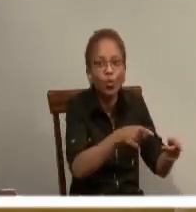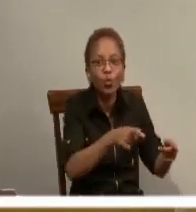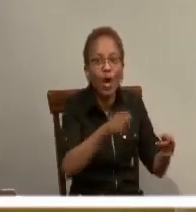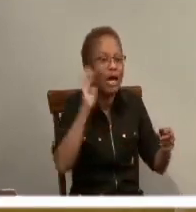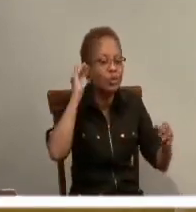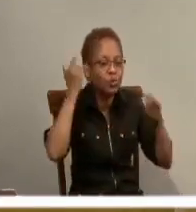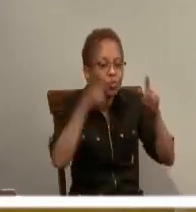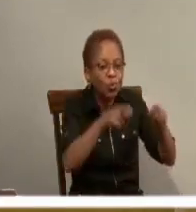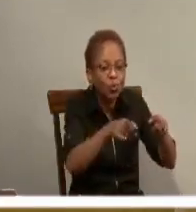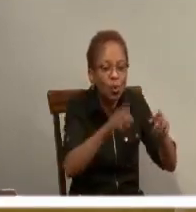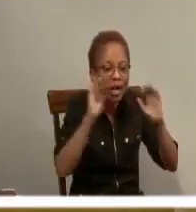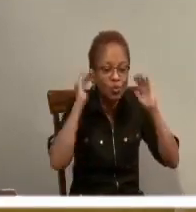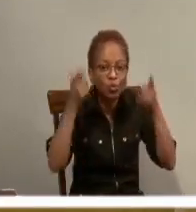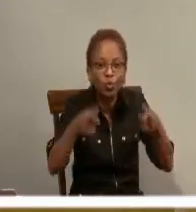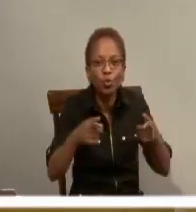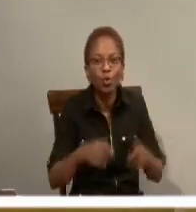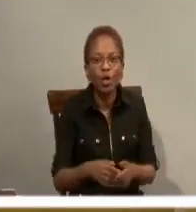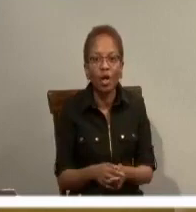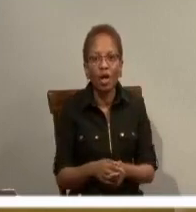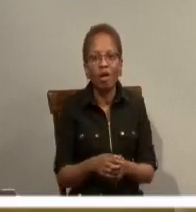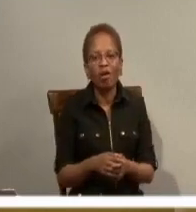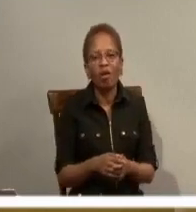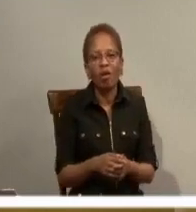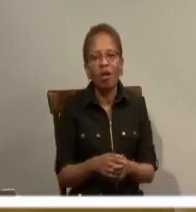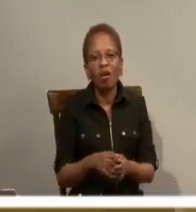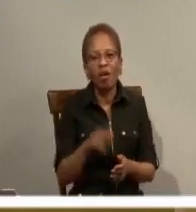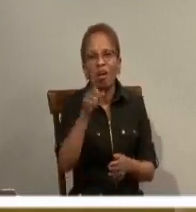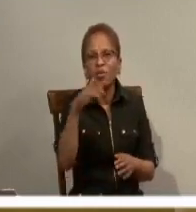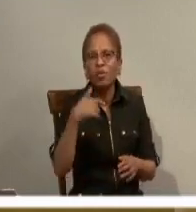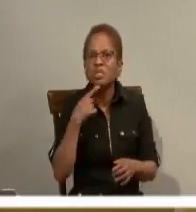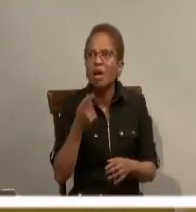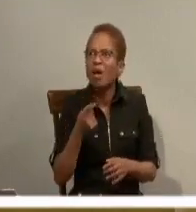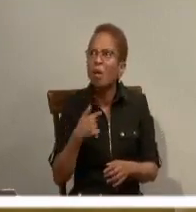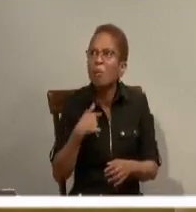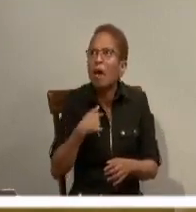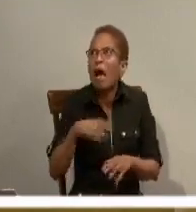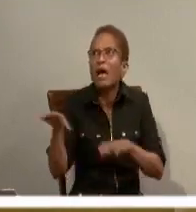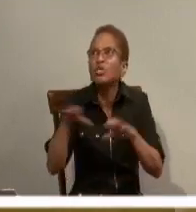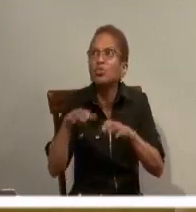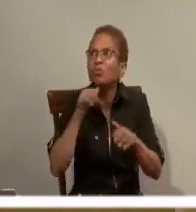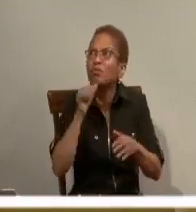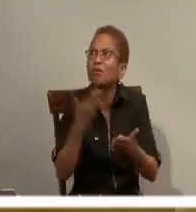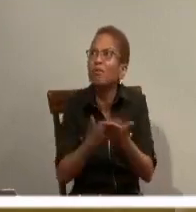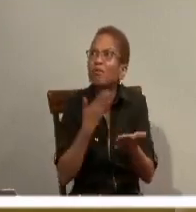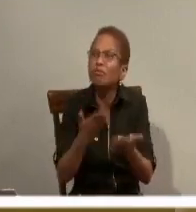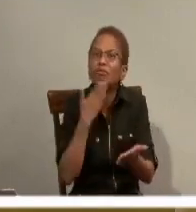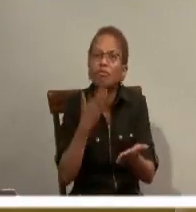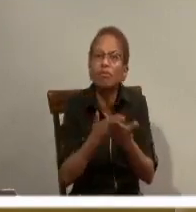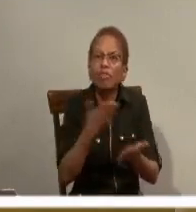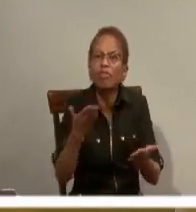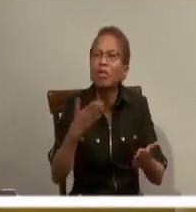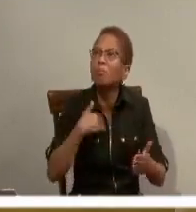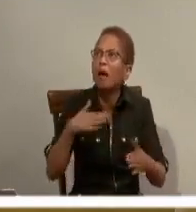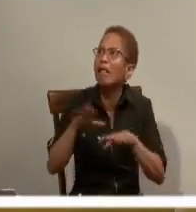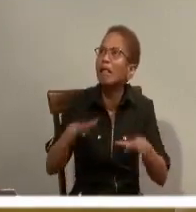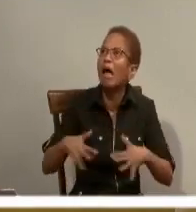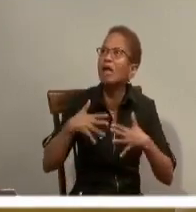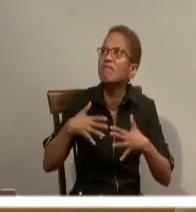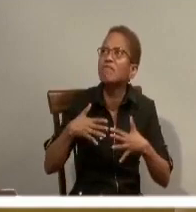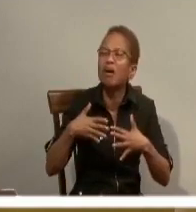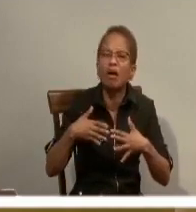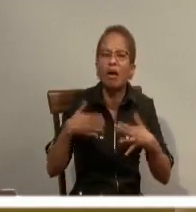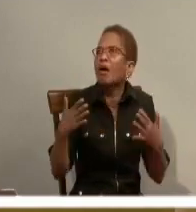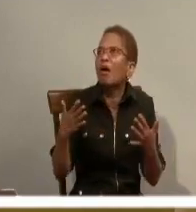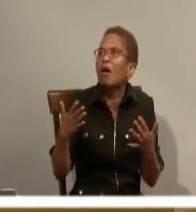one way of interpreting this text here, is a suggestion and more than that, a key to understanding